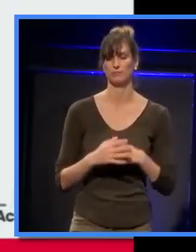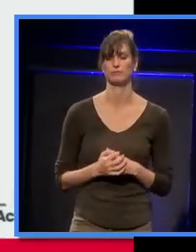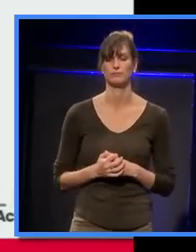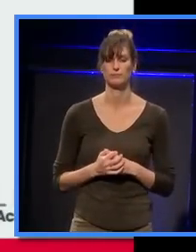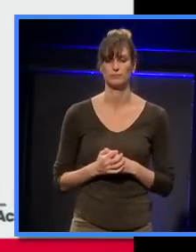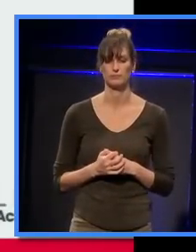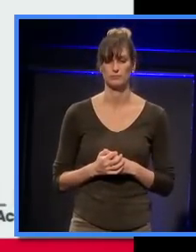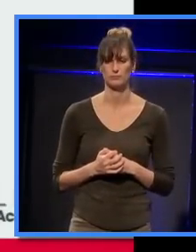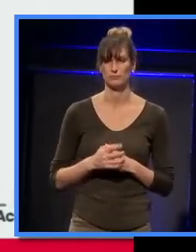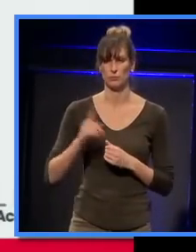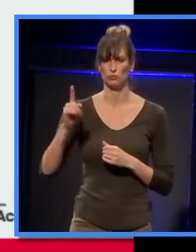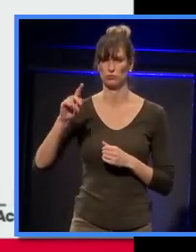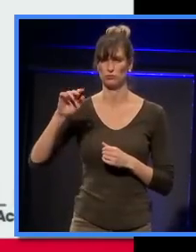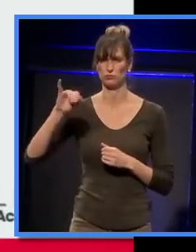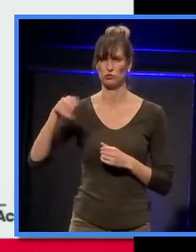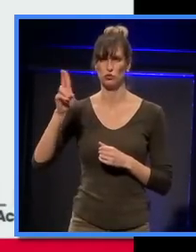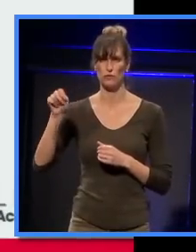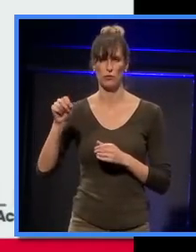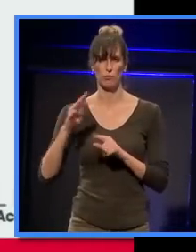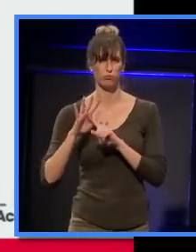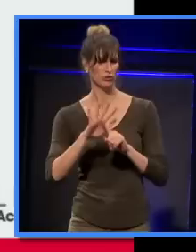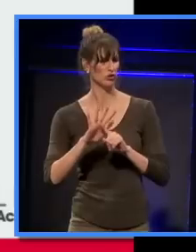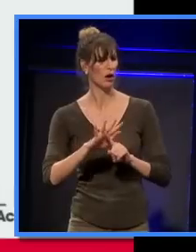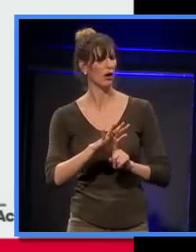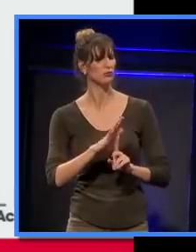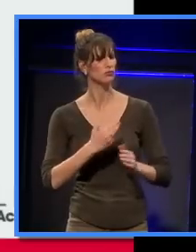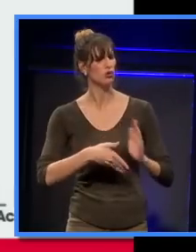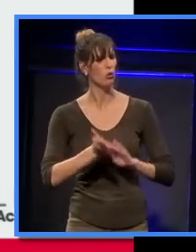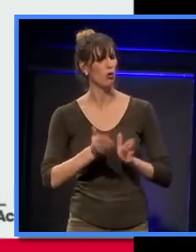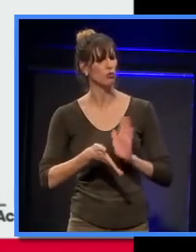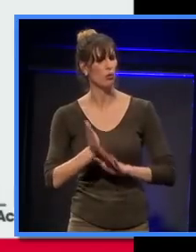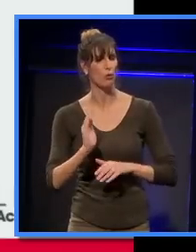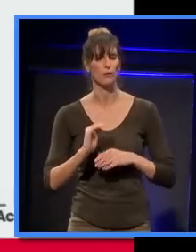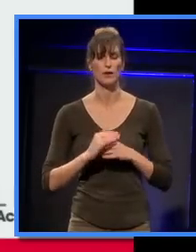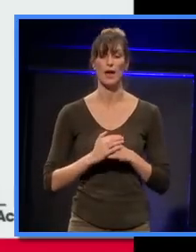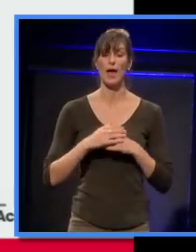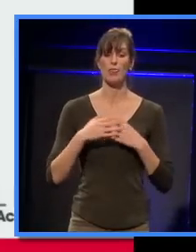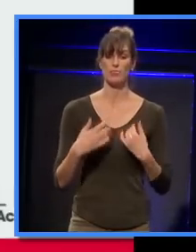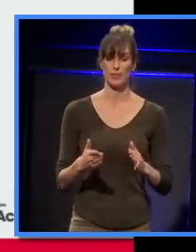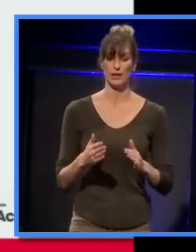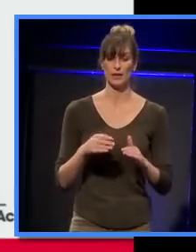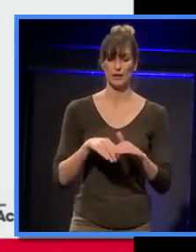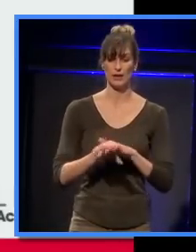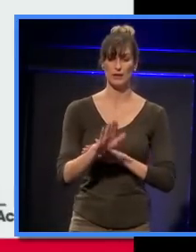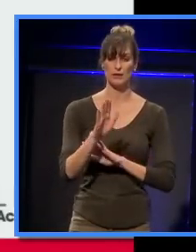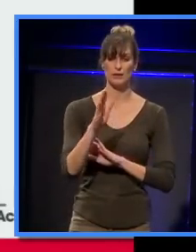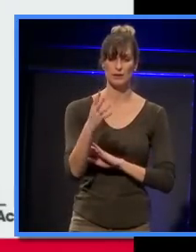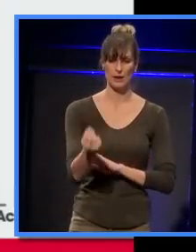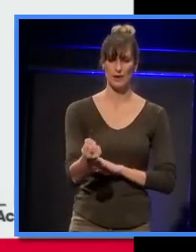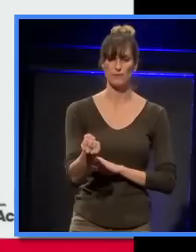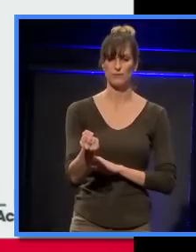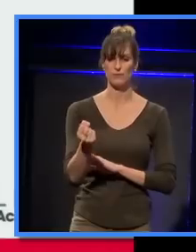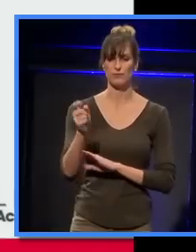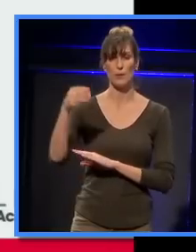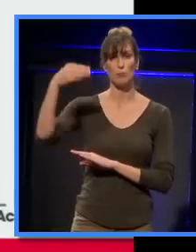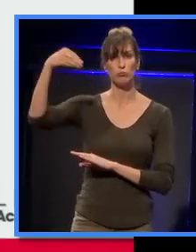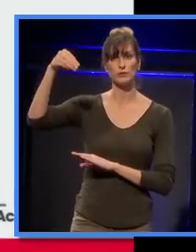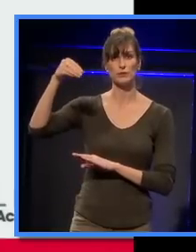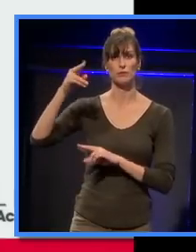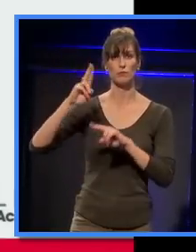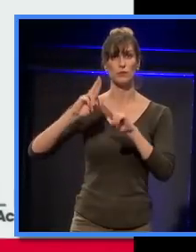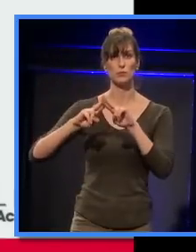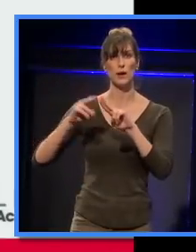So, in one of the rehearsal rooms, half an hour before the concert, there was a speech given by President Francois Hollande,